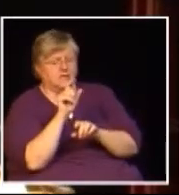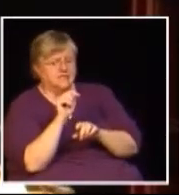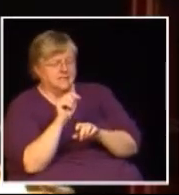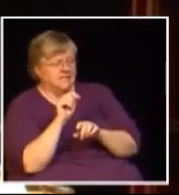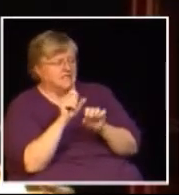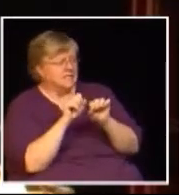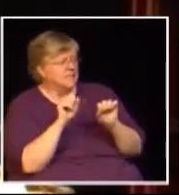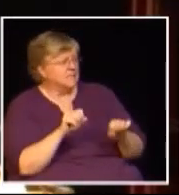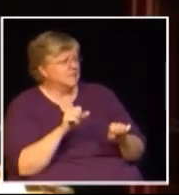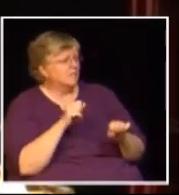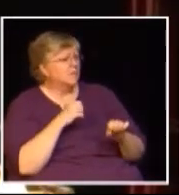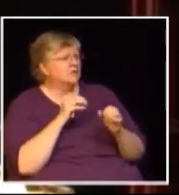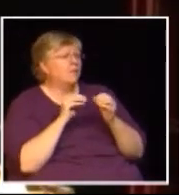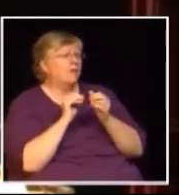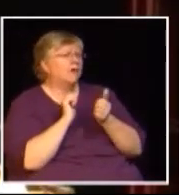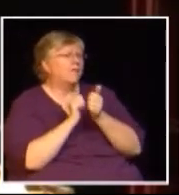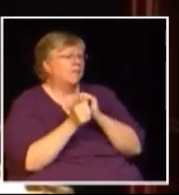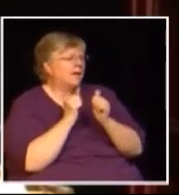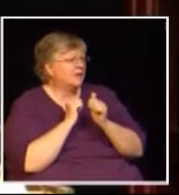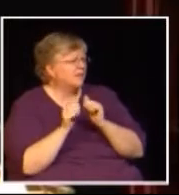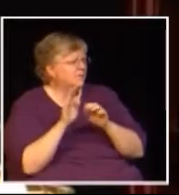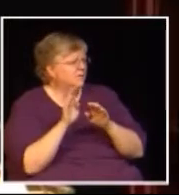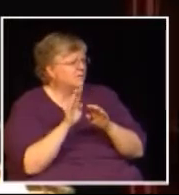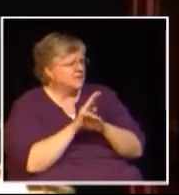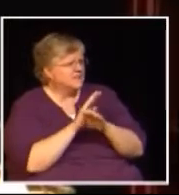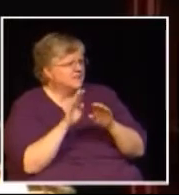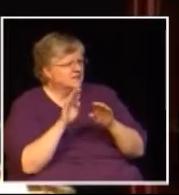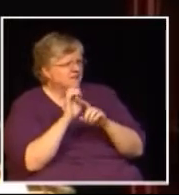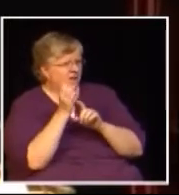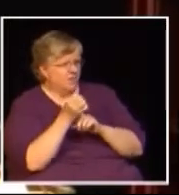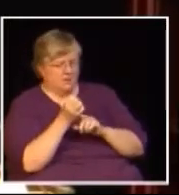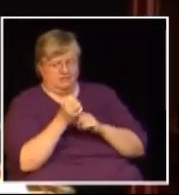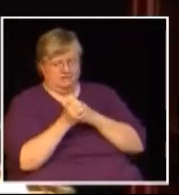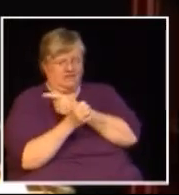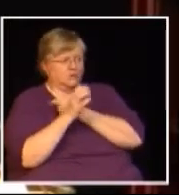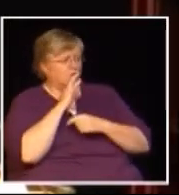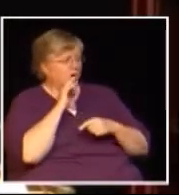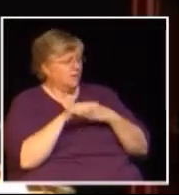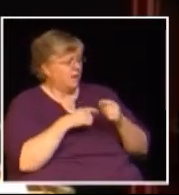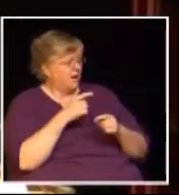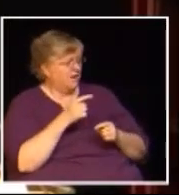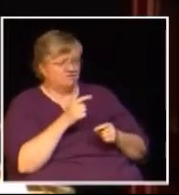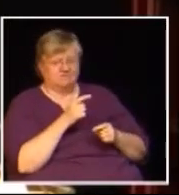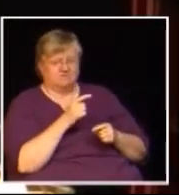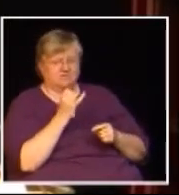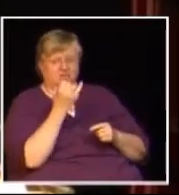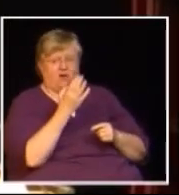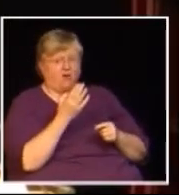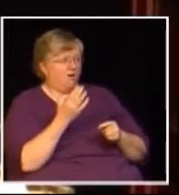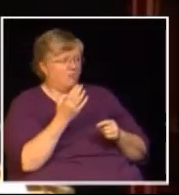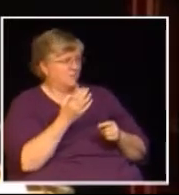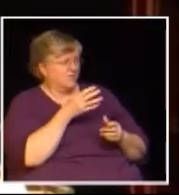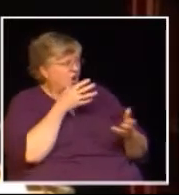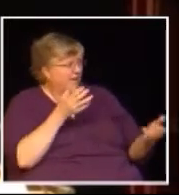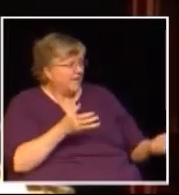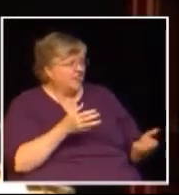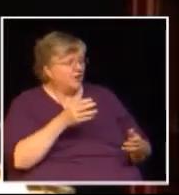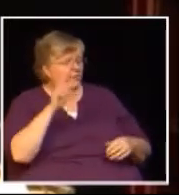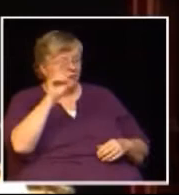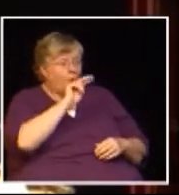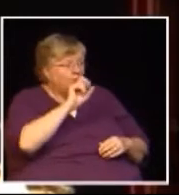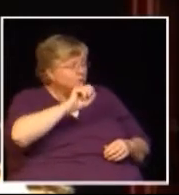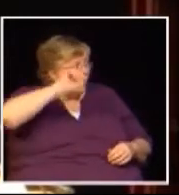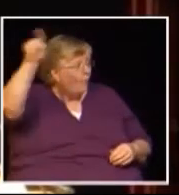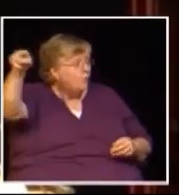HST system creates a more competitive business environment he talked about jobs leaving this province going down to the states